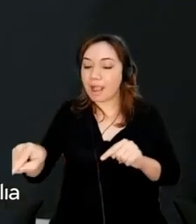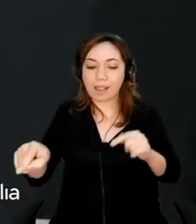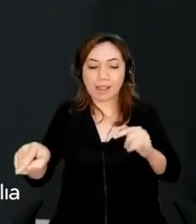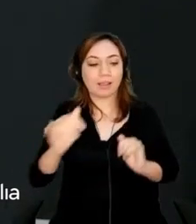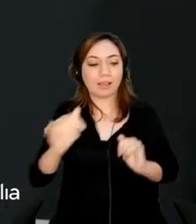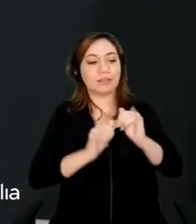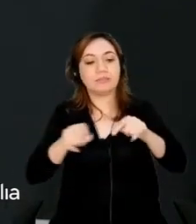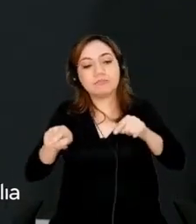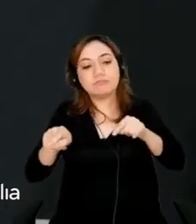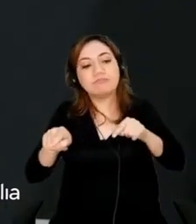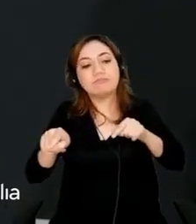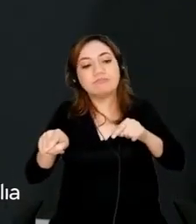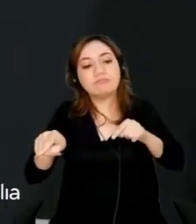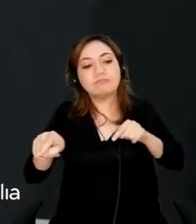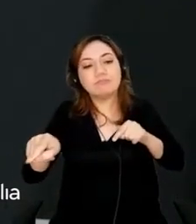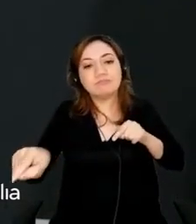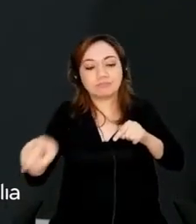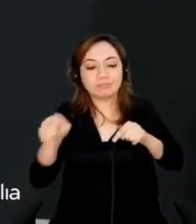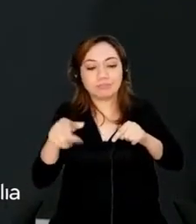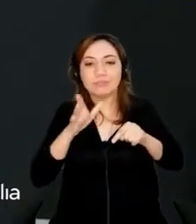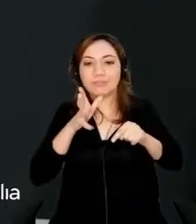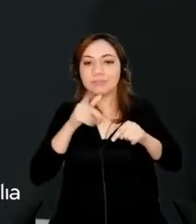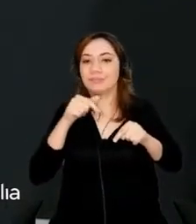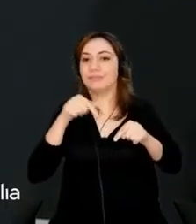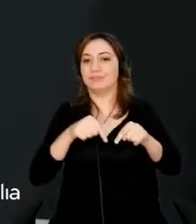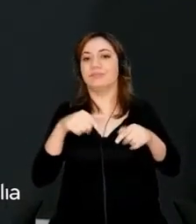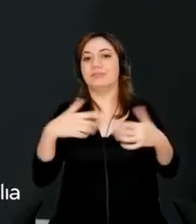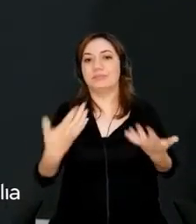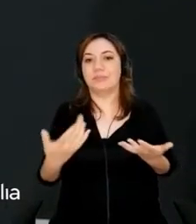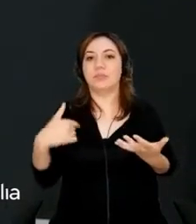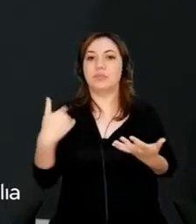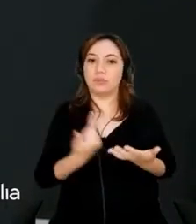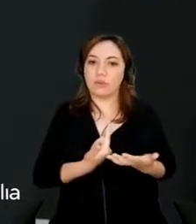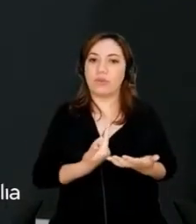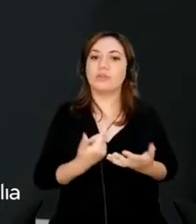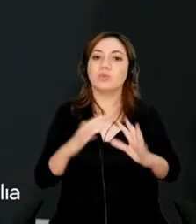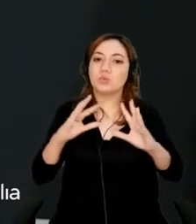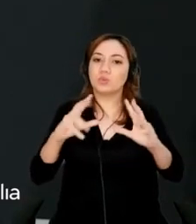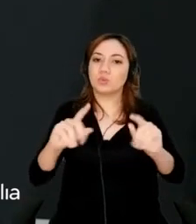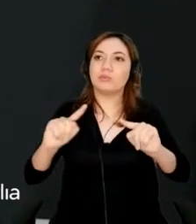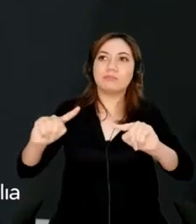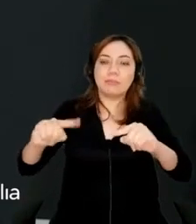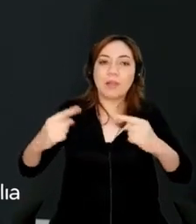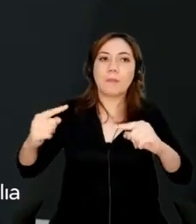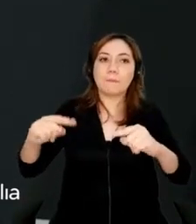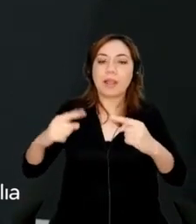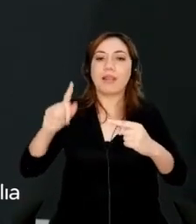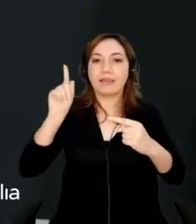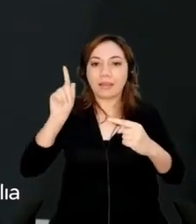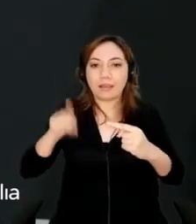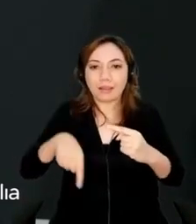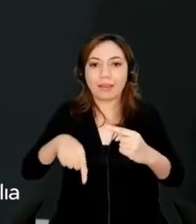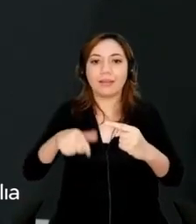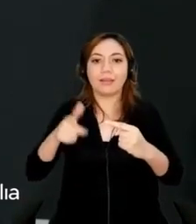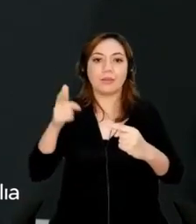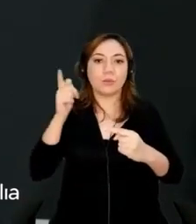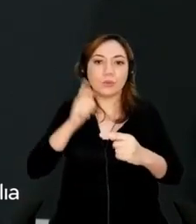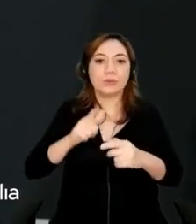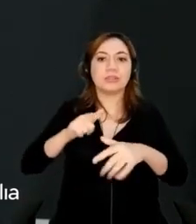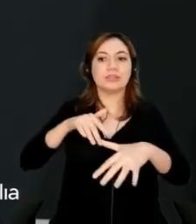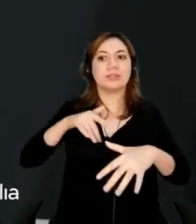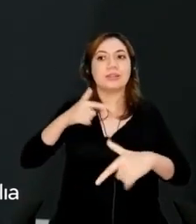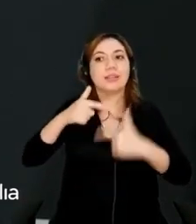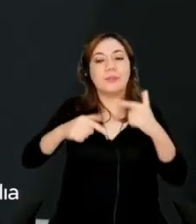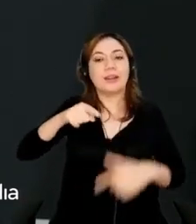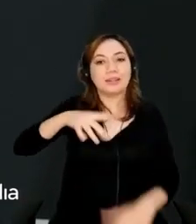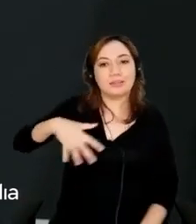are challenged with navigating and operating in that space. And how we collectively come together